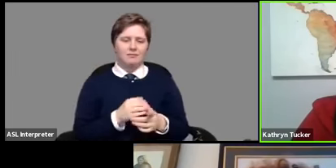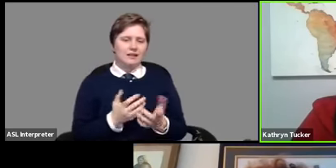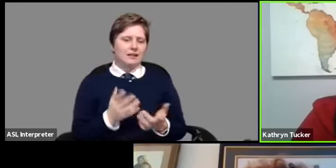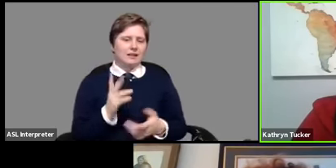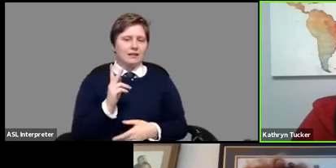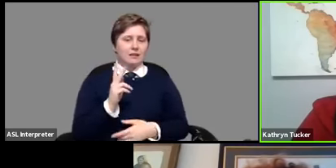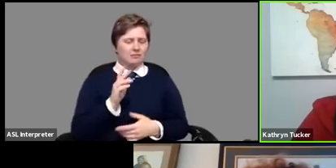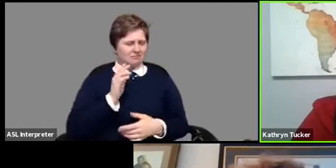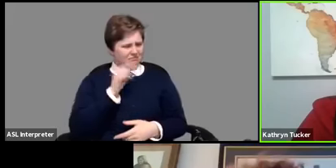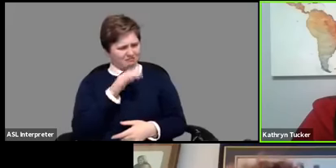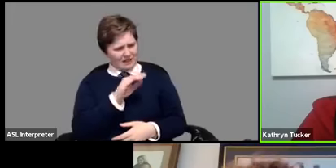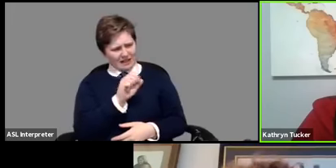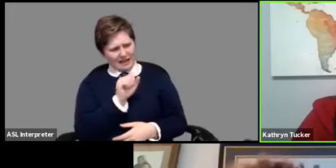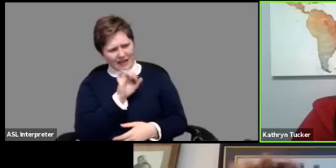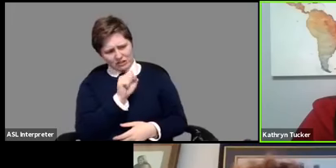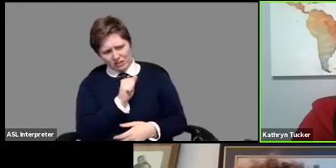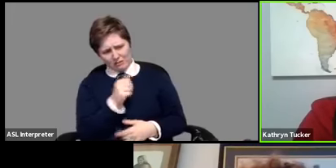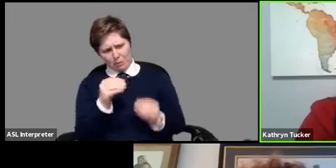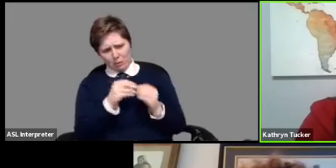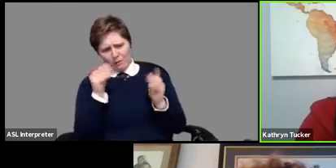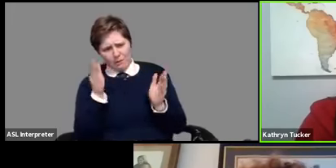aisha aisha